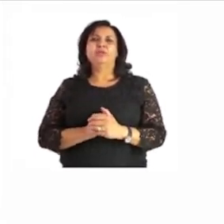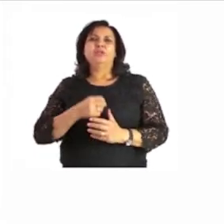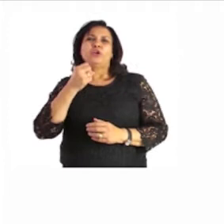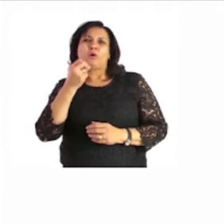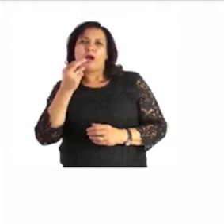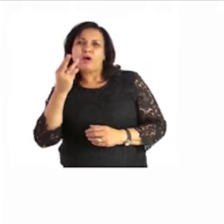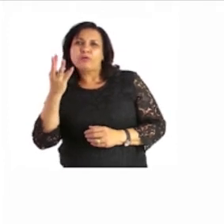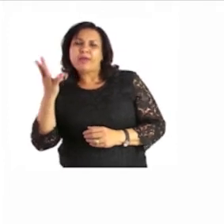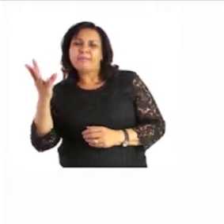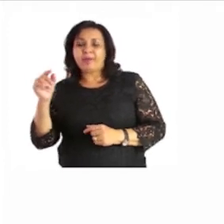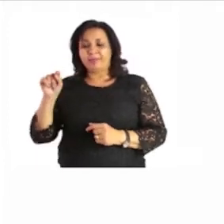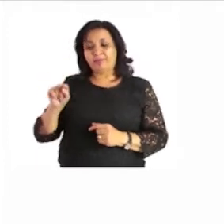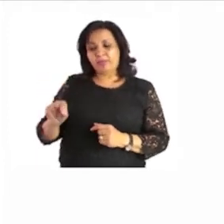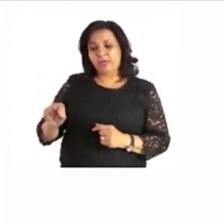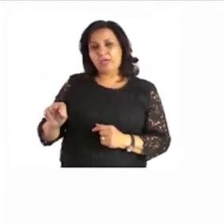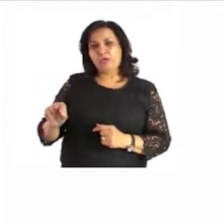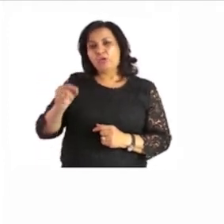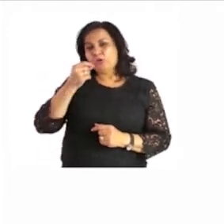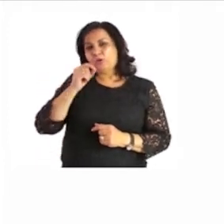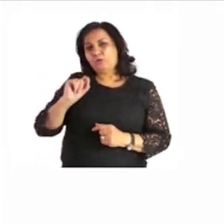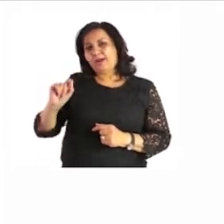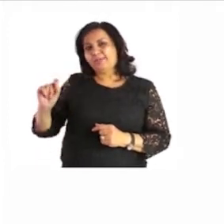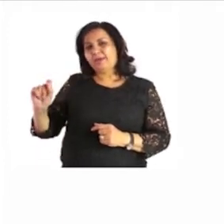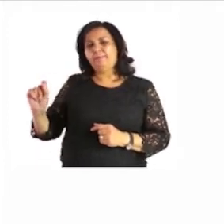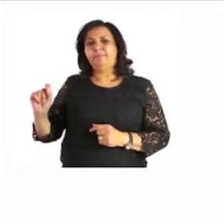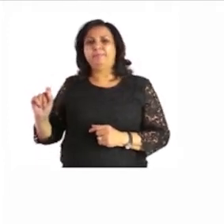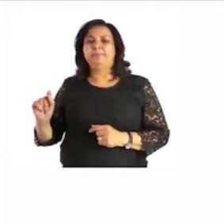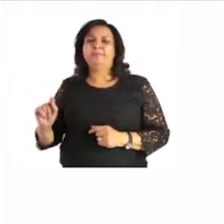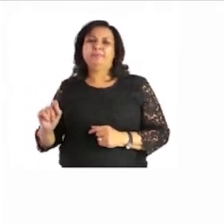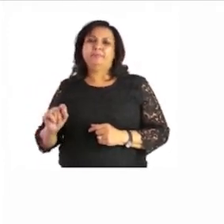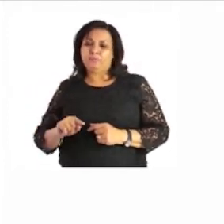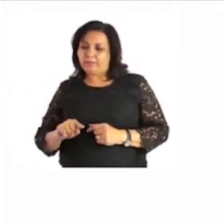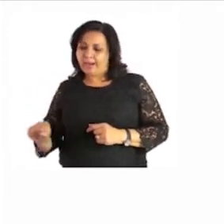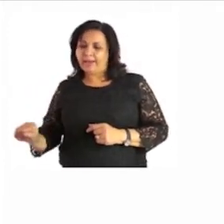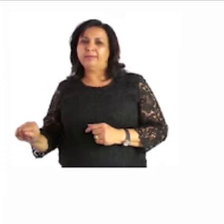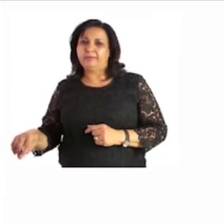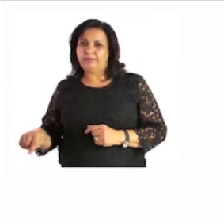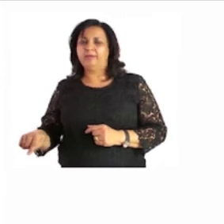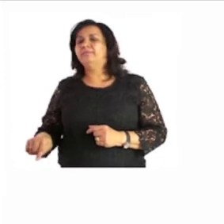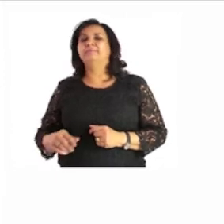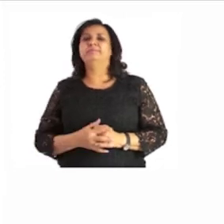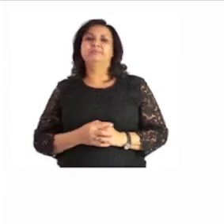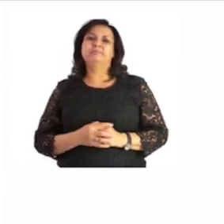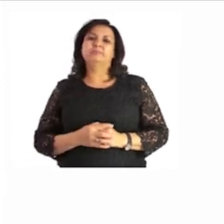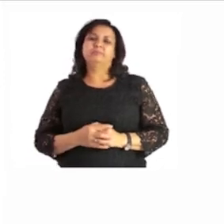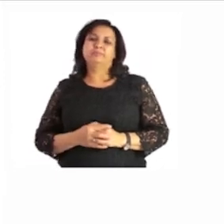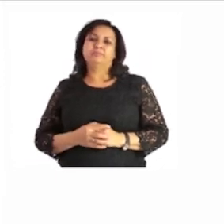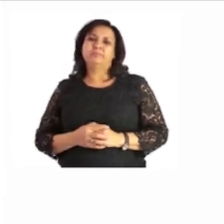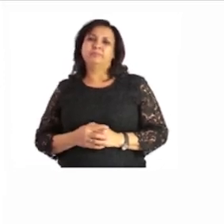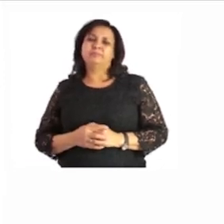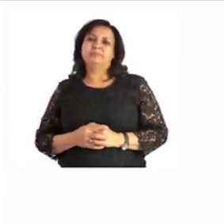and you write the right amount on the given line there next to the triangles